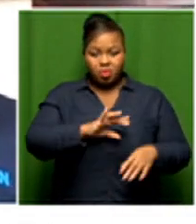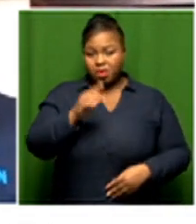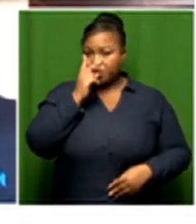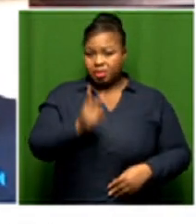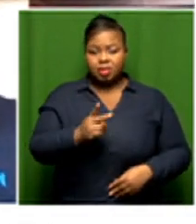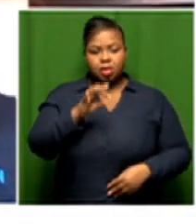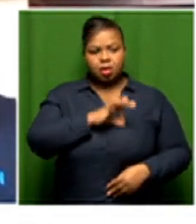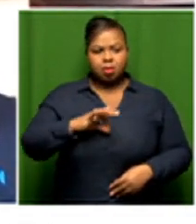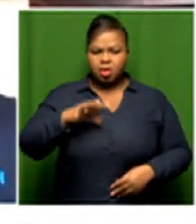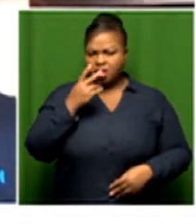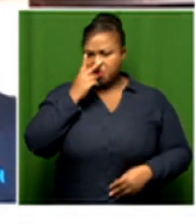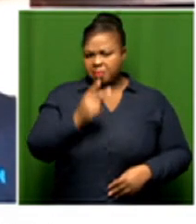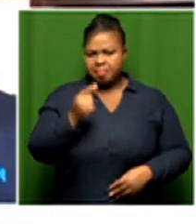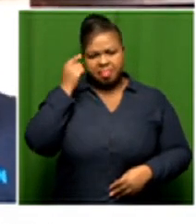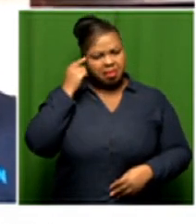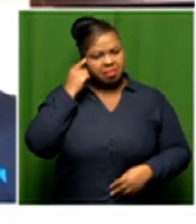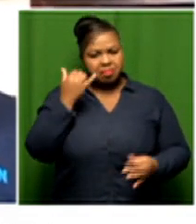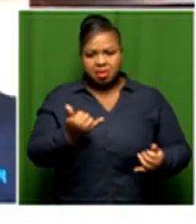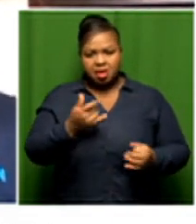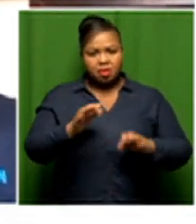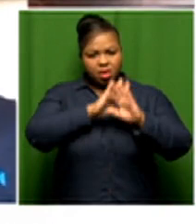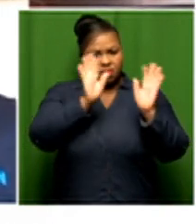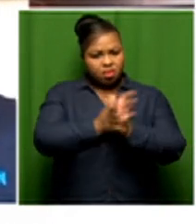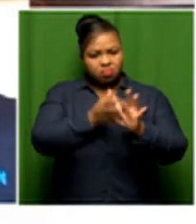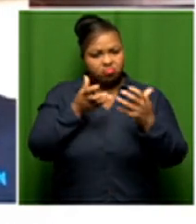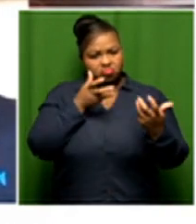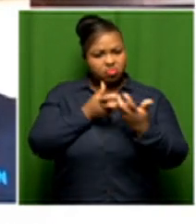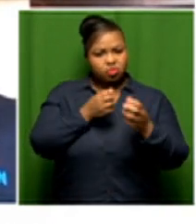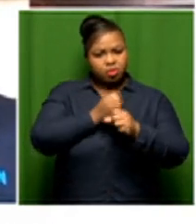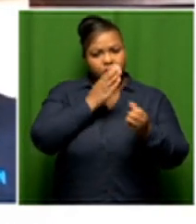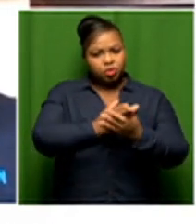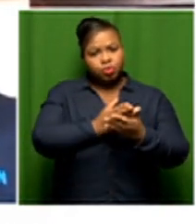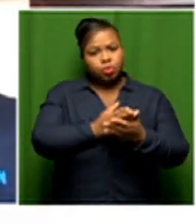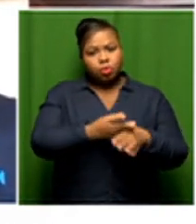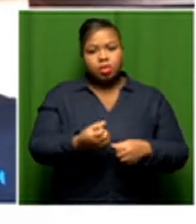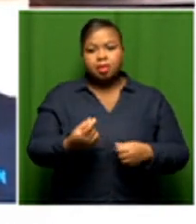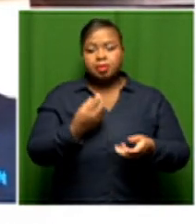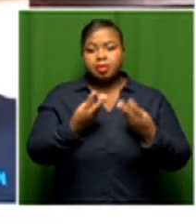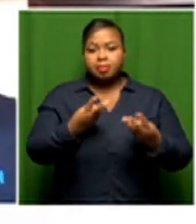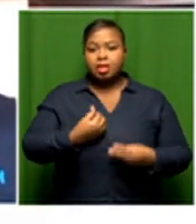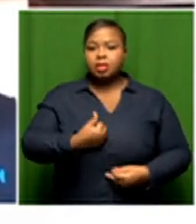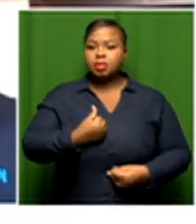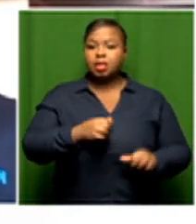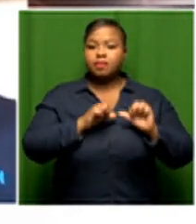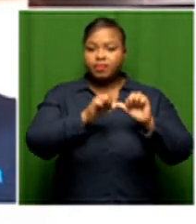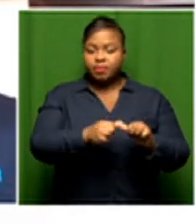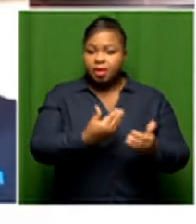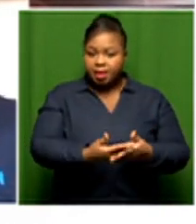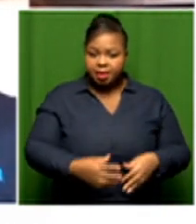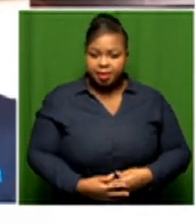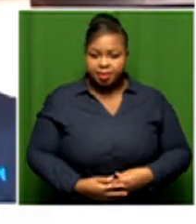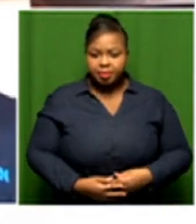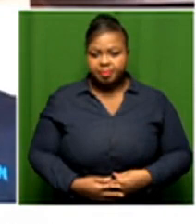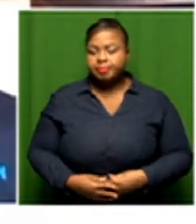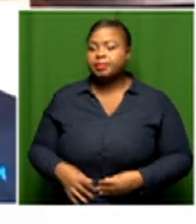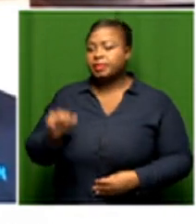the trends mayor do you think that you are well on course to ensure that people are self-sustainable yes we